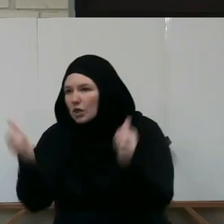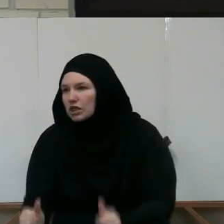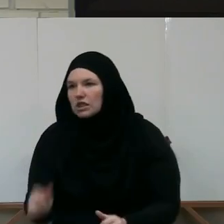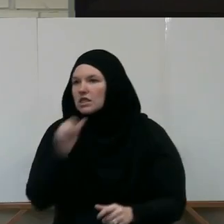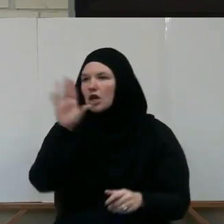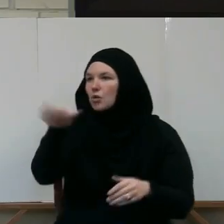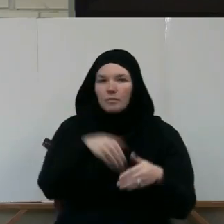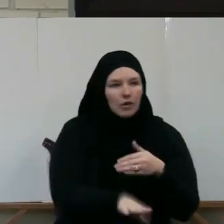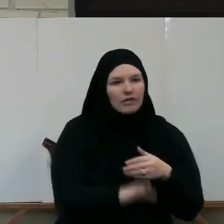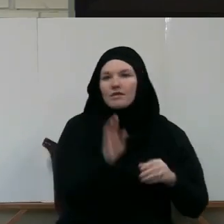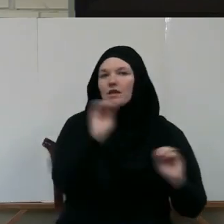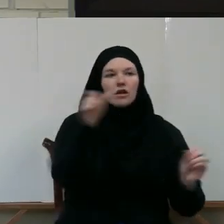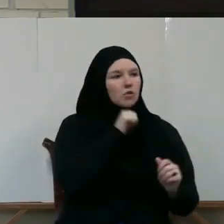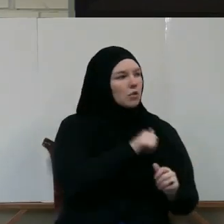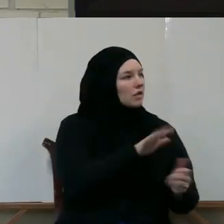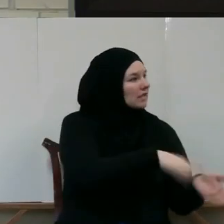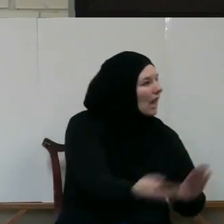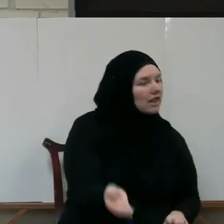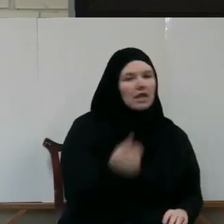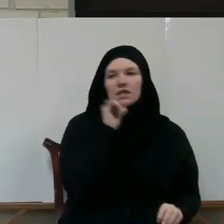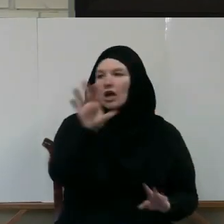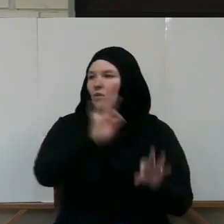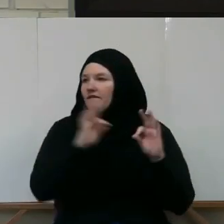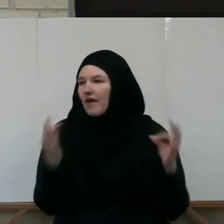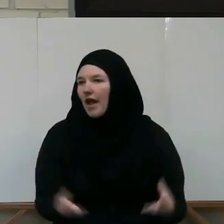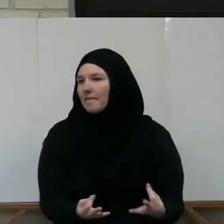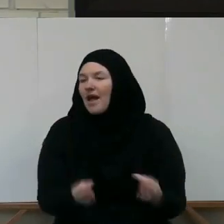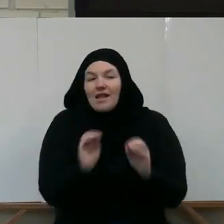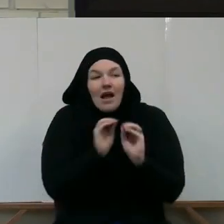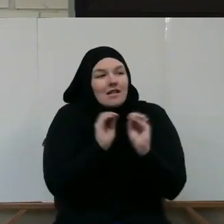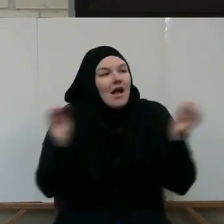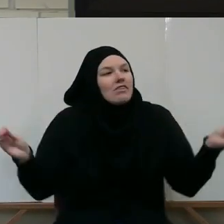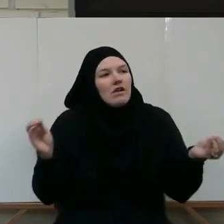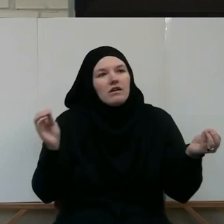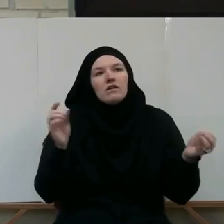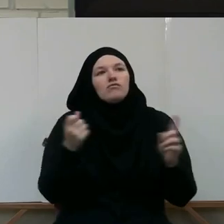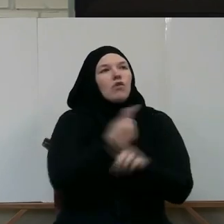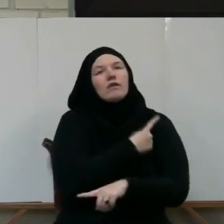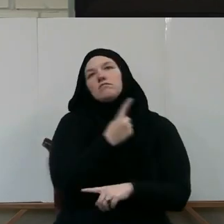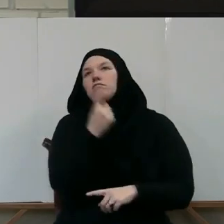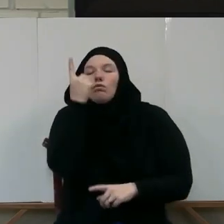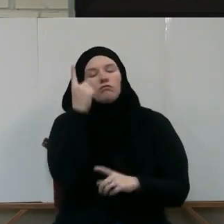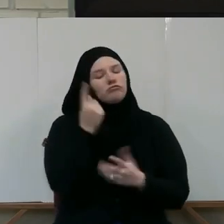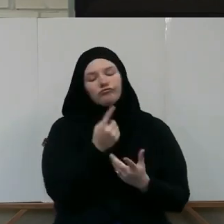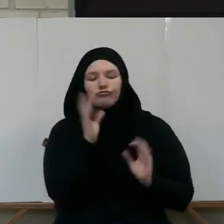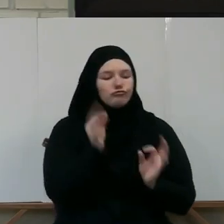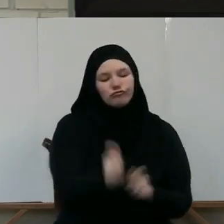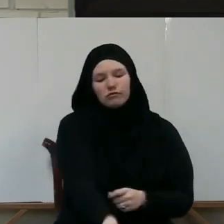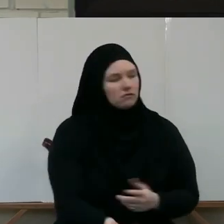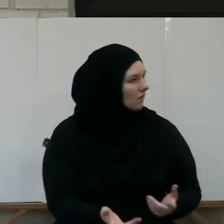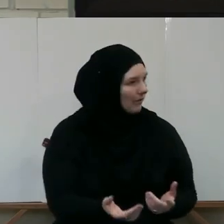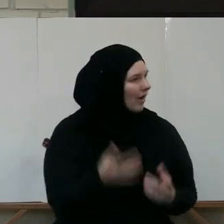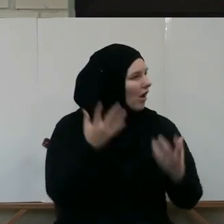not your provision, not your death, not your family. Nothing is random. Everything is